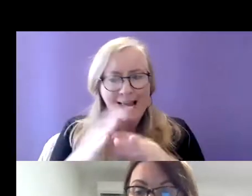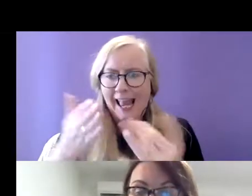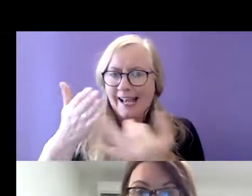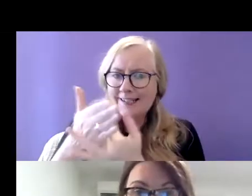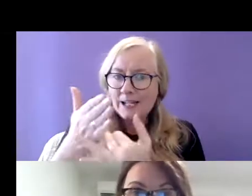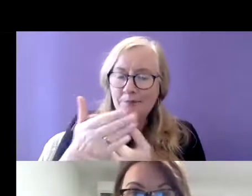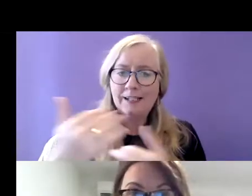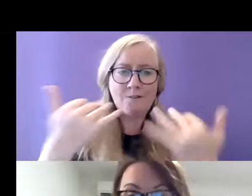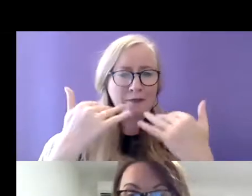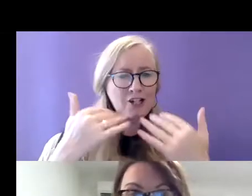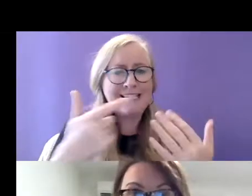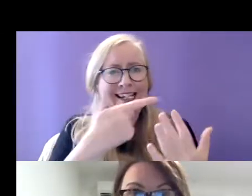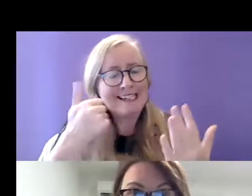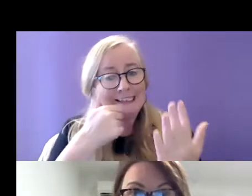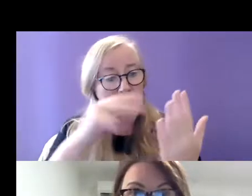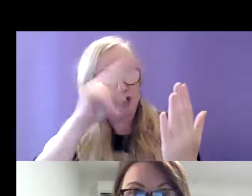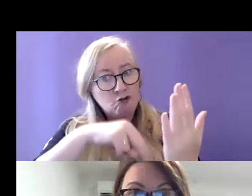easy to read forms